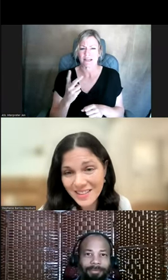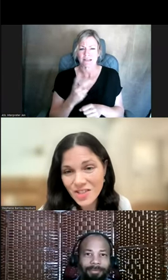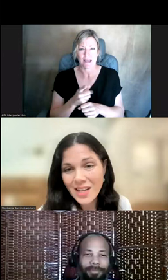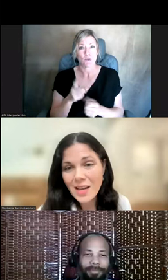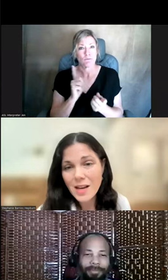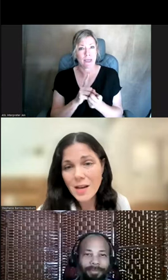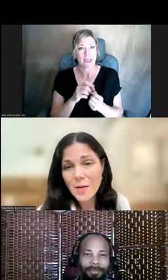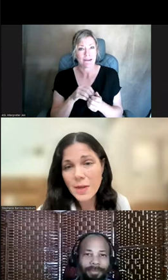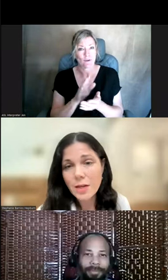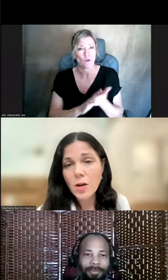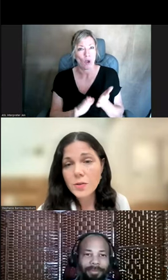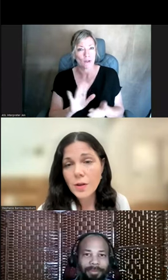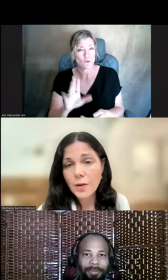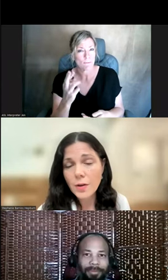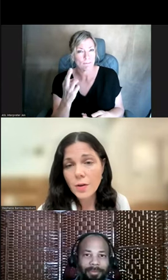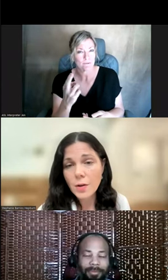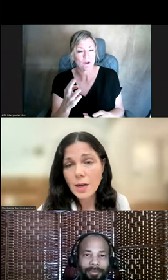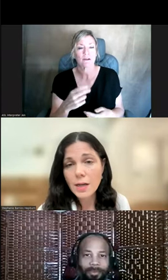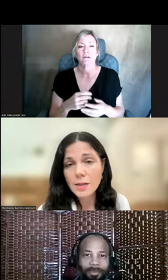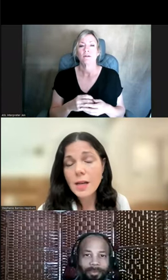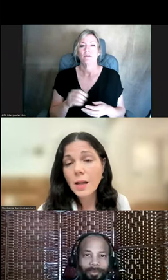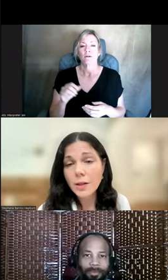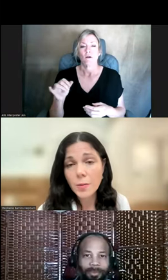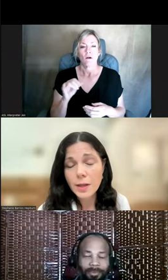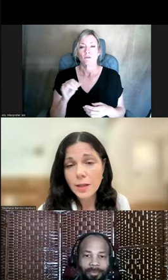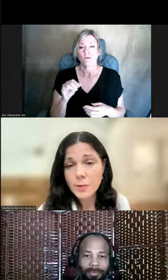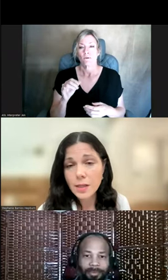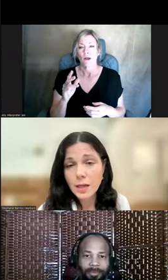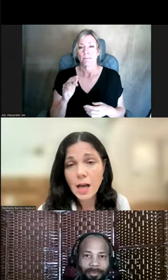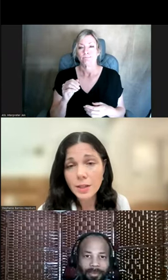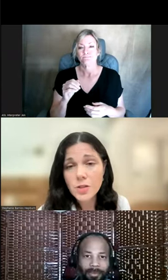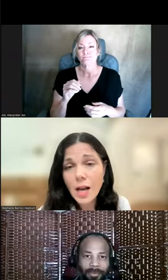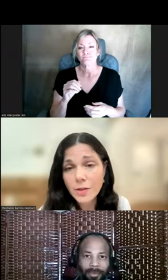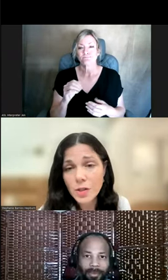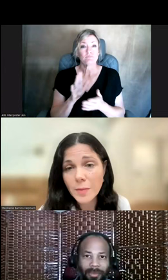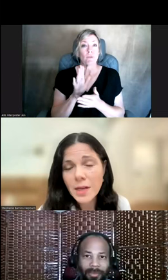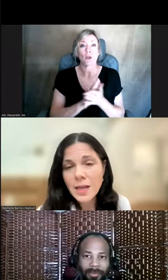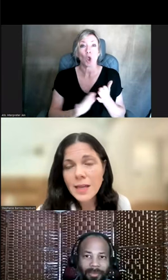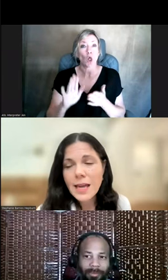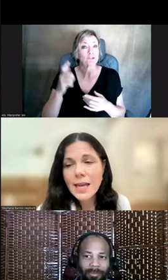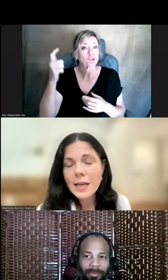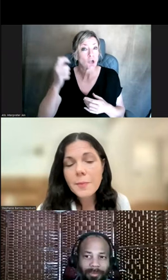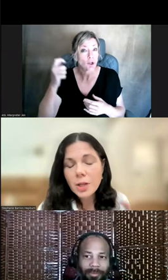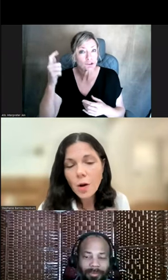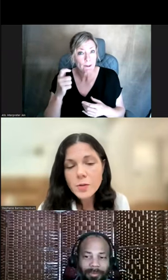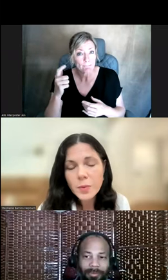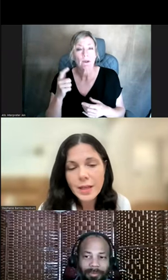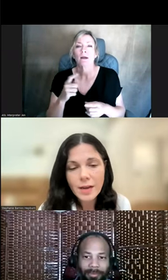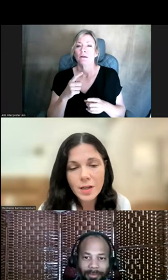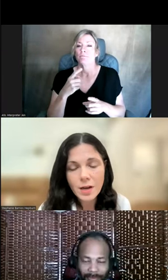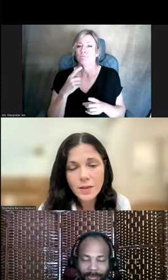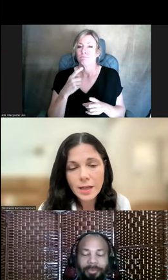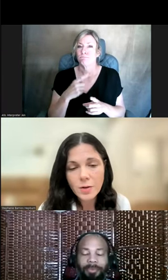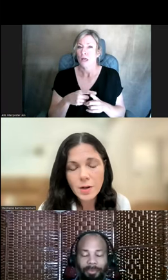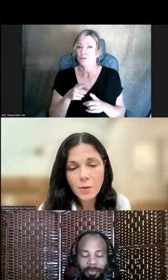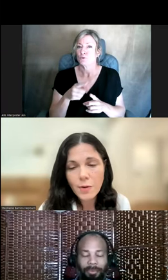college and also, you know, I think it was a college scholarship. But you also put the